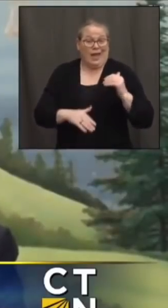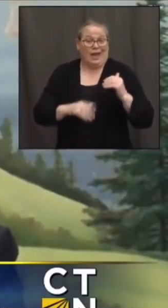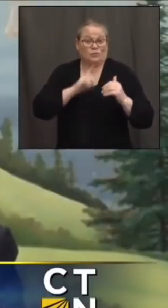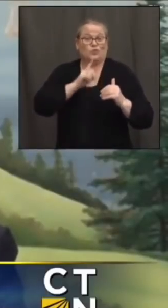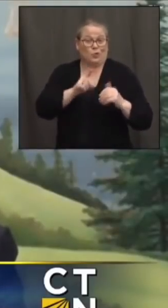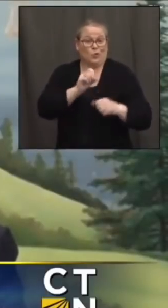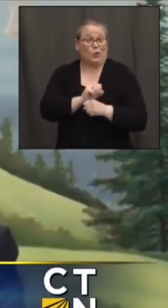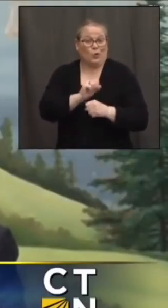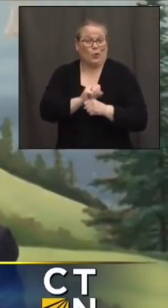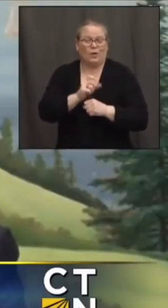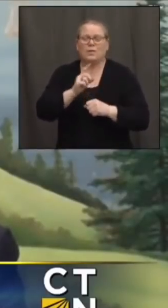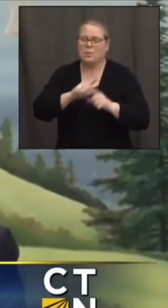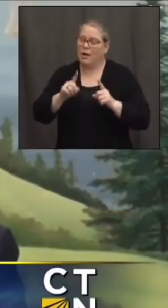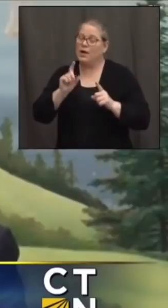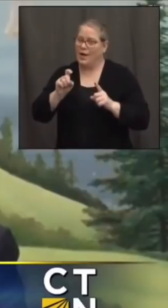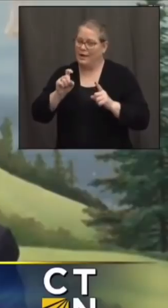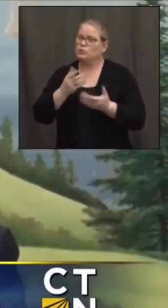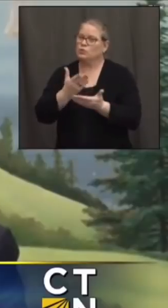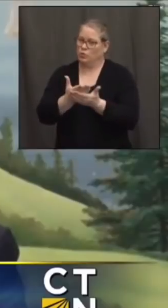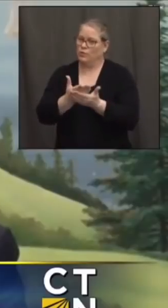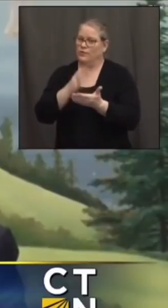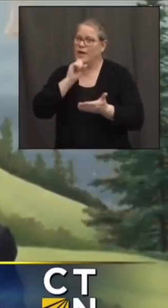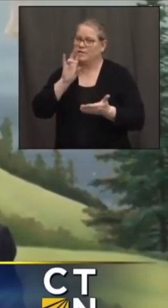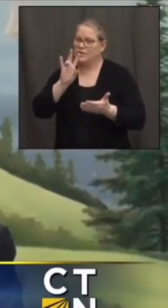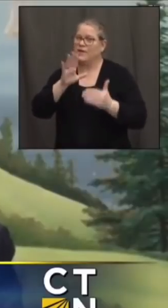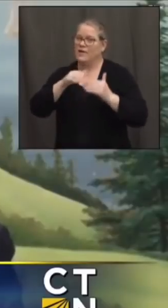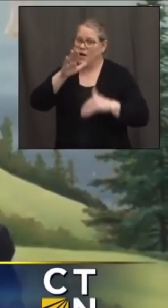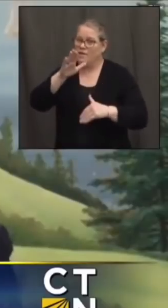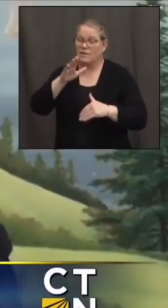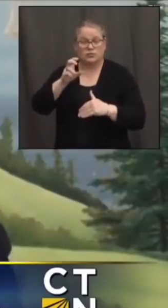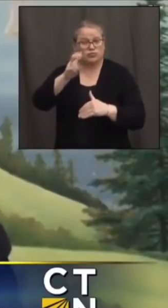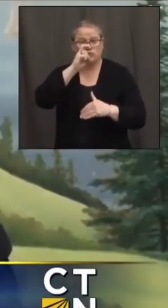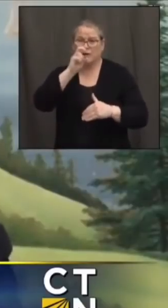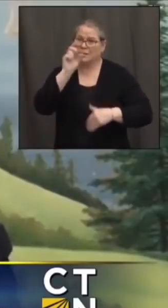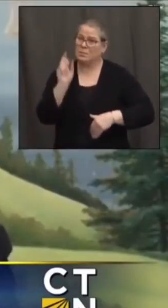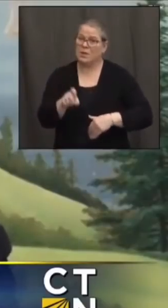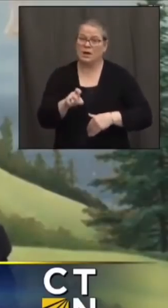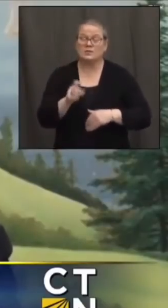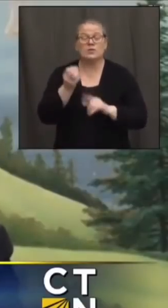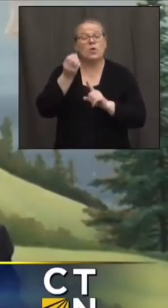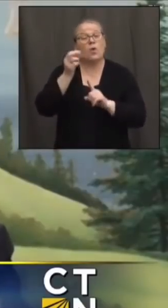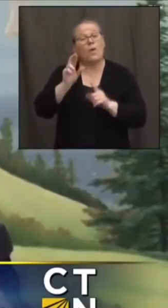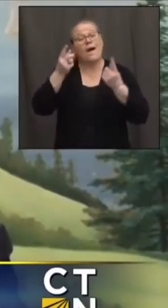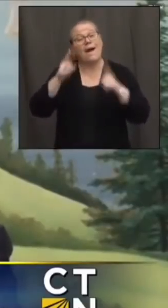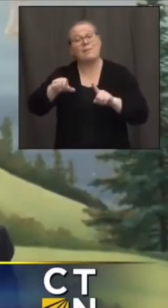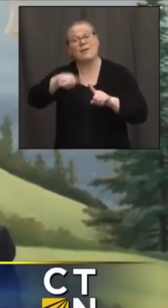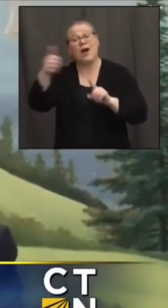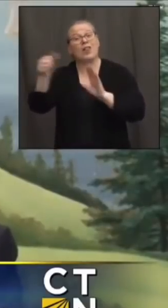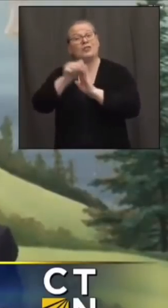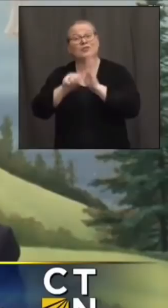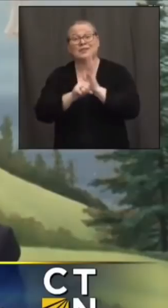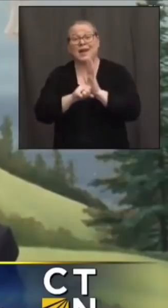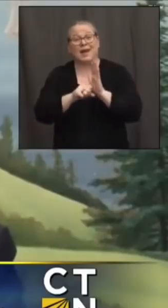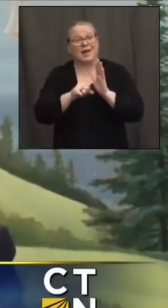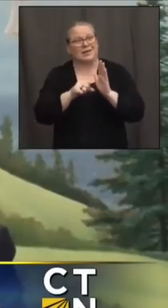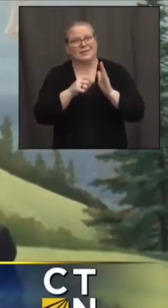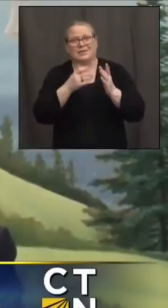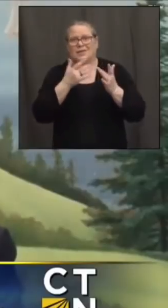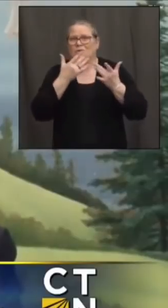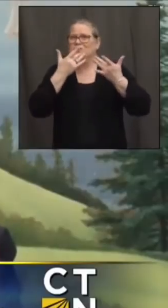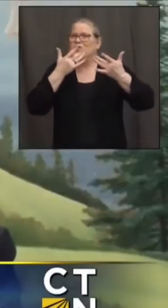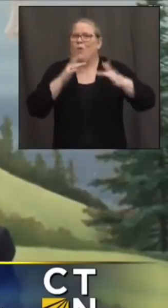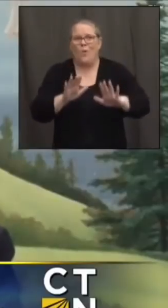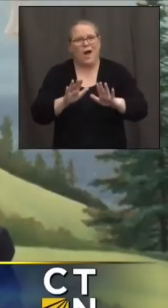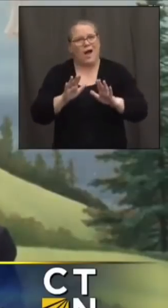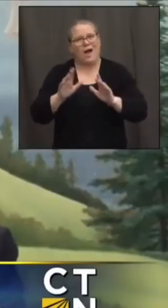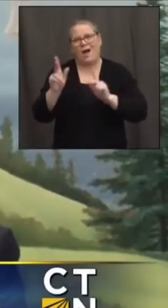above and we've got to be pretty strict about this um or else you could have what you see in other states with just a big